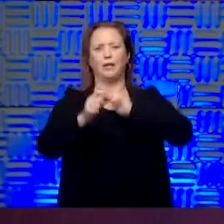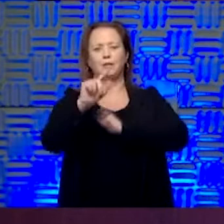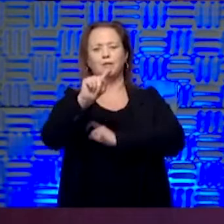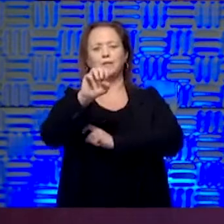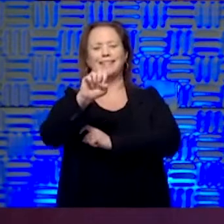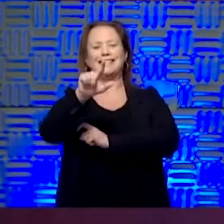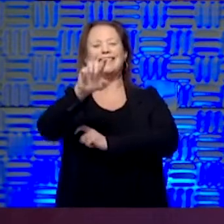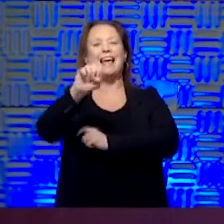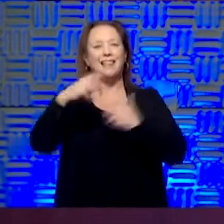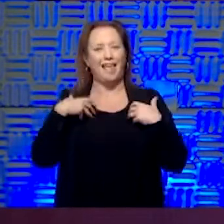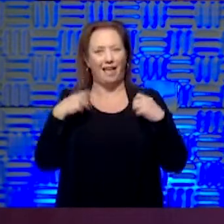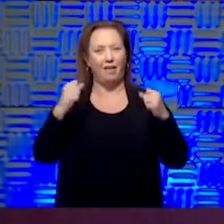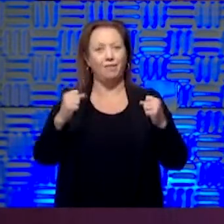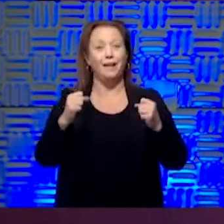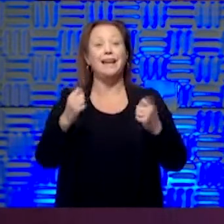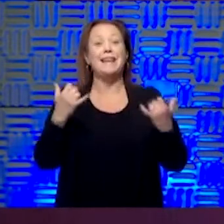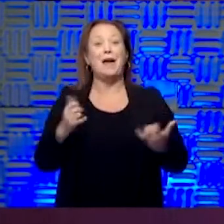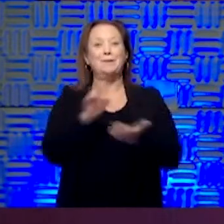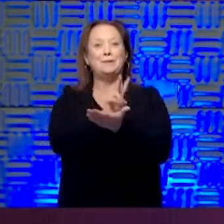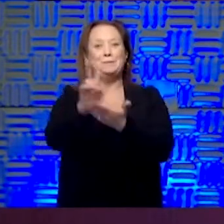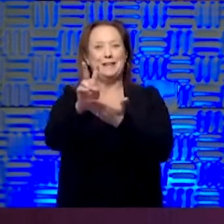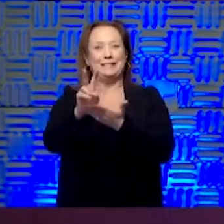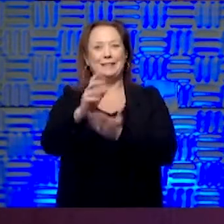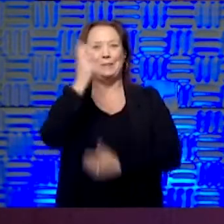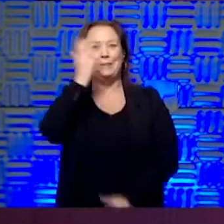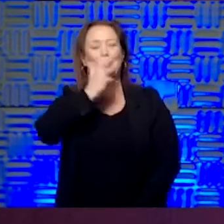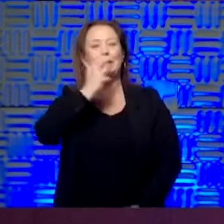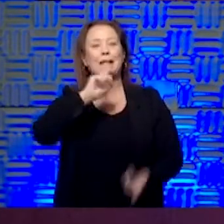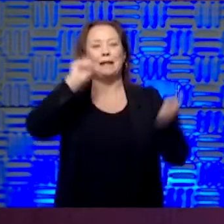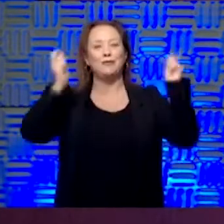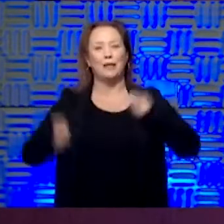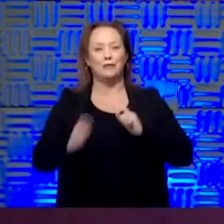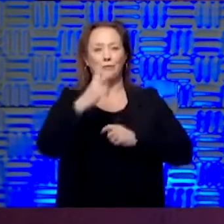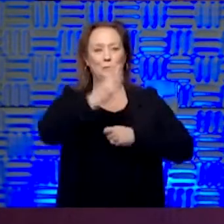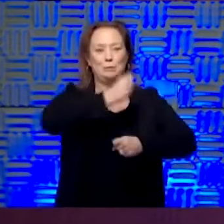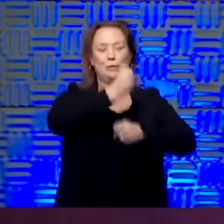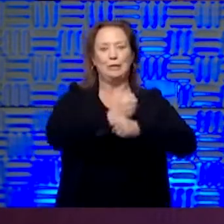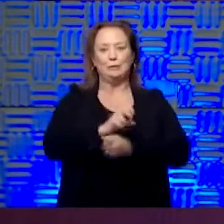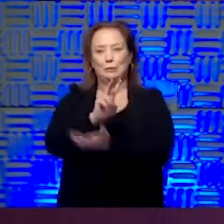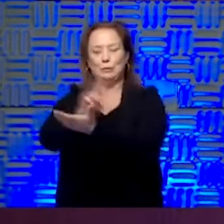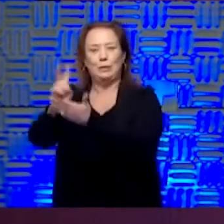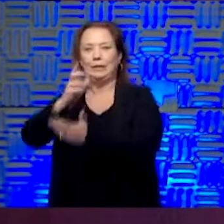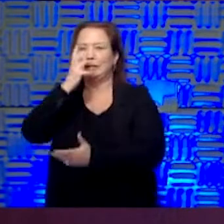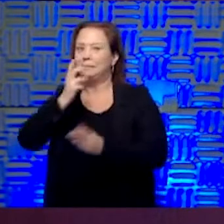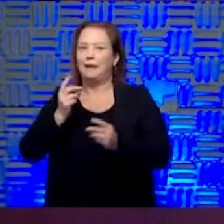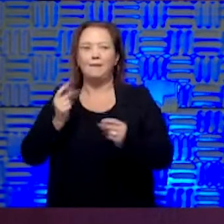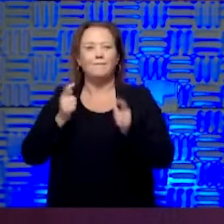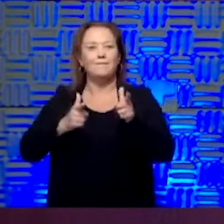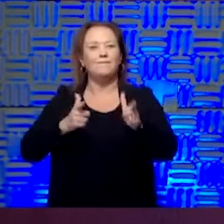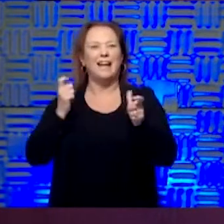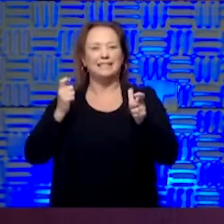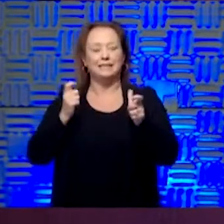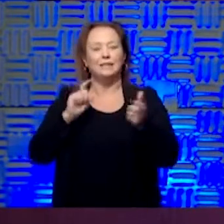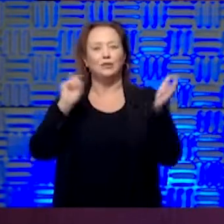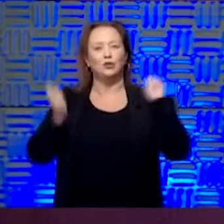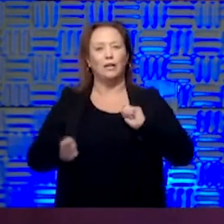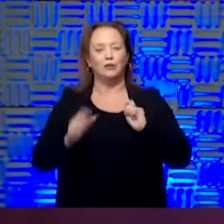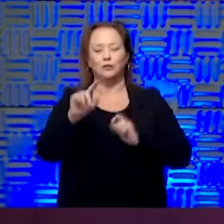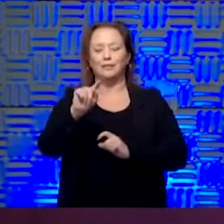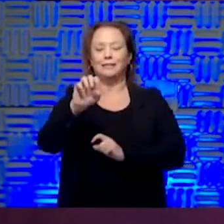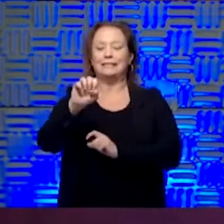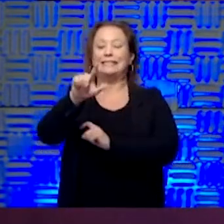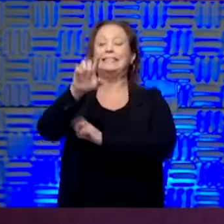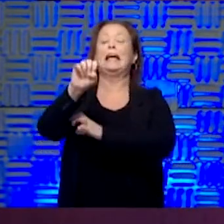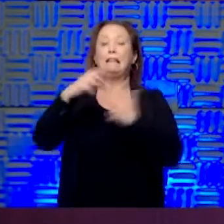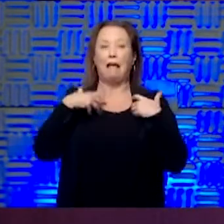occur in a matter of two weeks. And that transition has been rapid. It's been significant. And I think it's going to